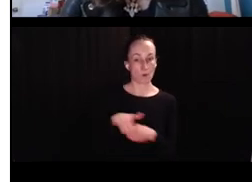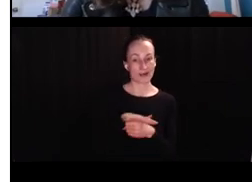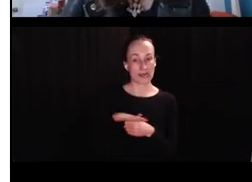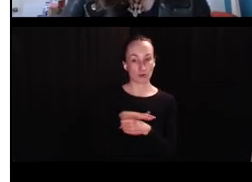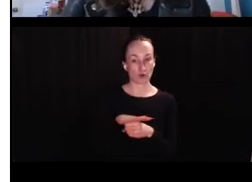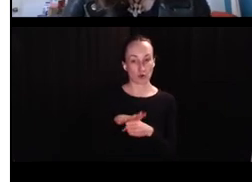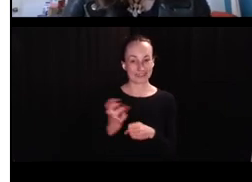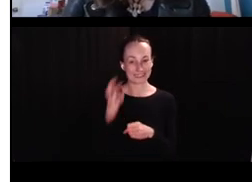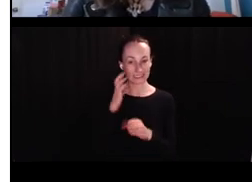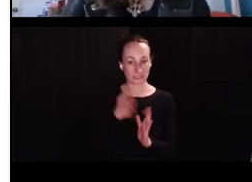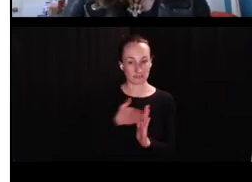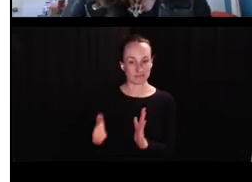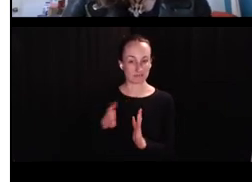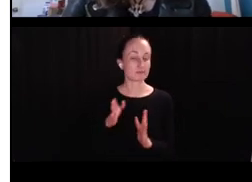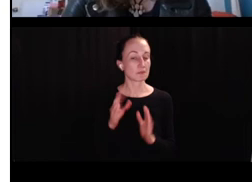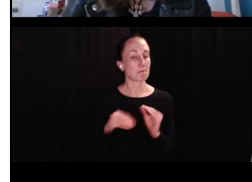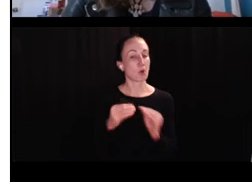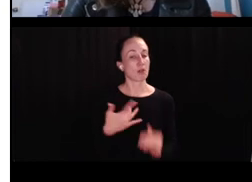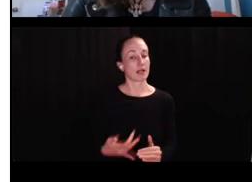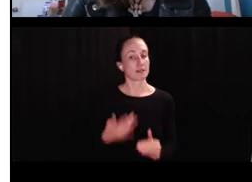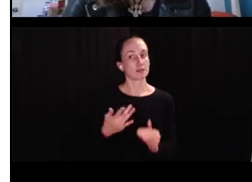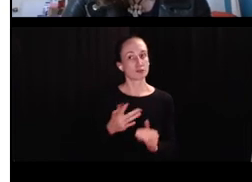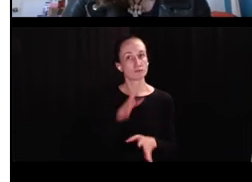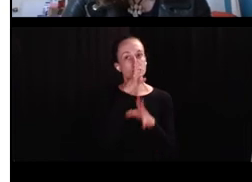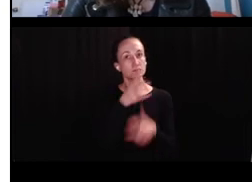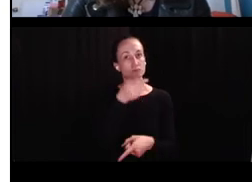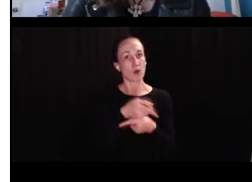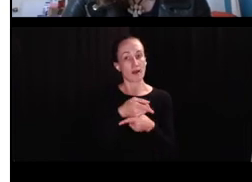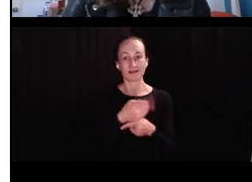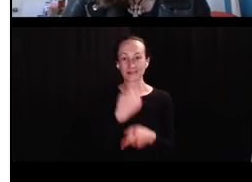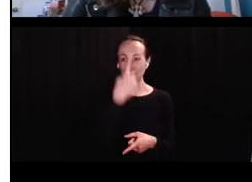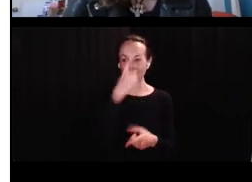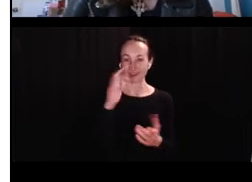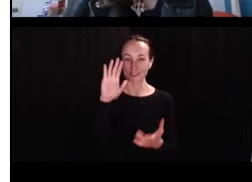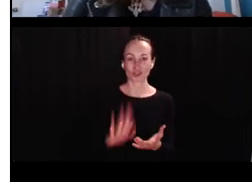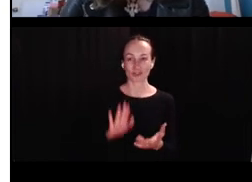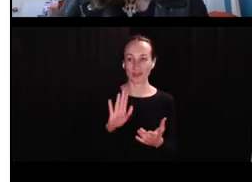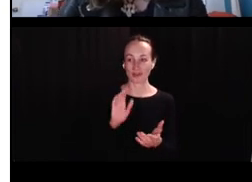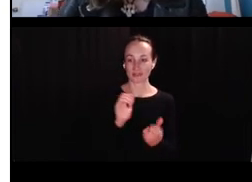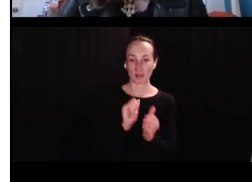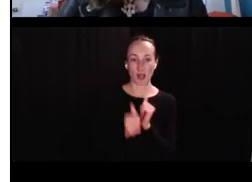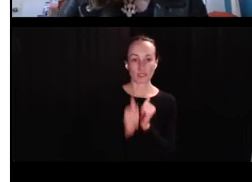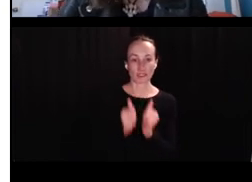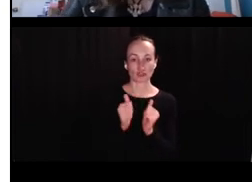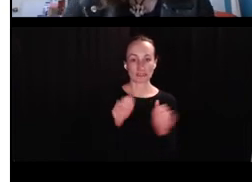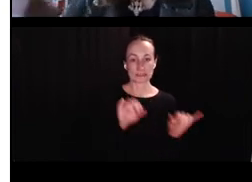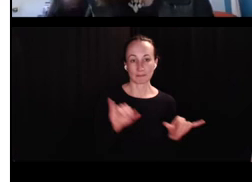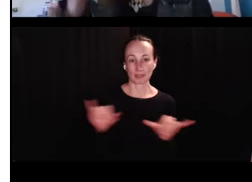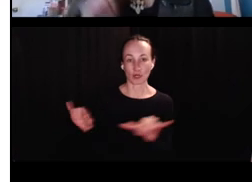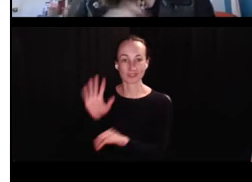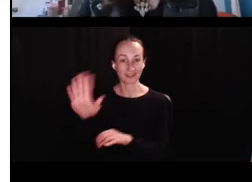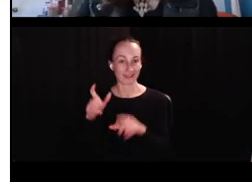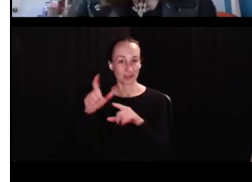um, is given to a child that has a low neighborhood density, the more likely to reproduce it correctly because there's less,